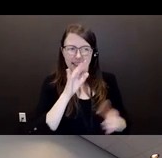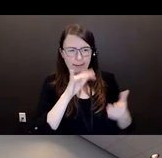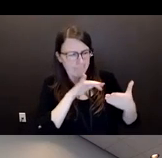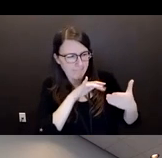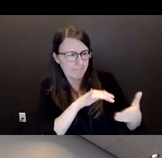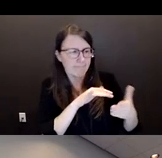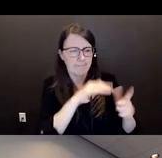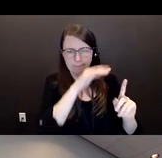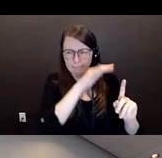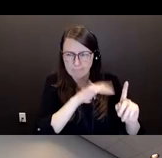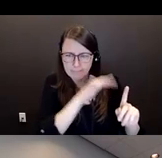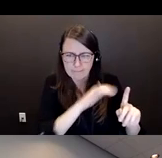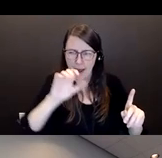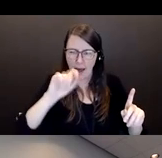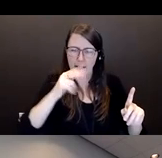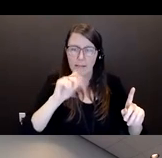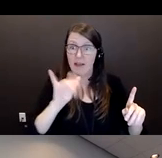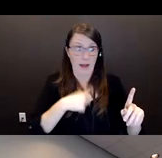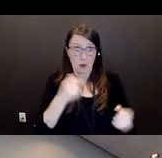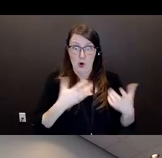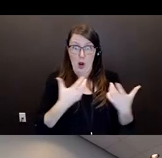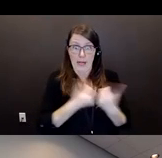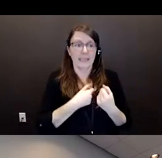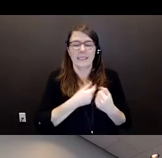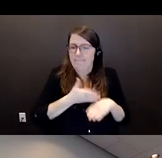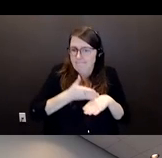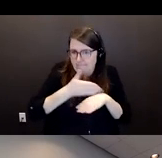it was just after that. She lost her motor vehicle.